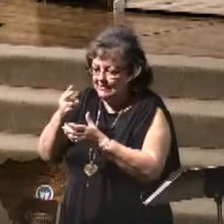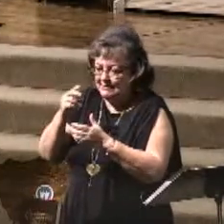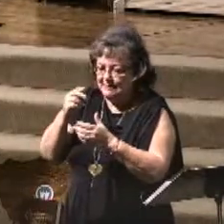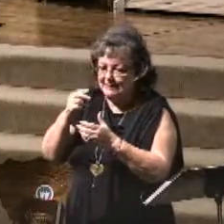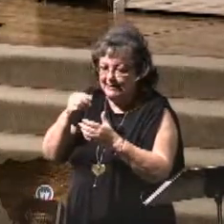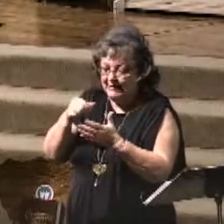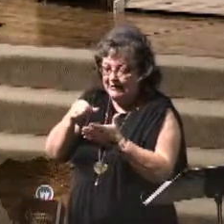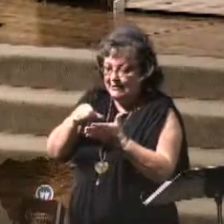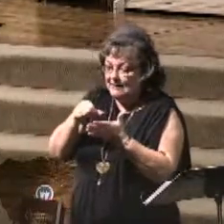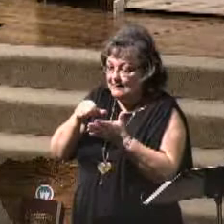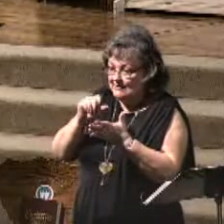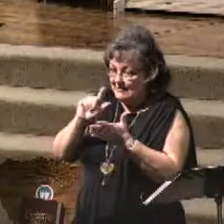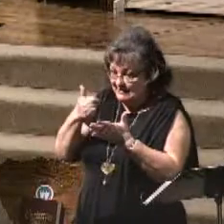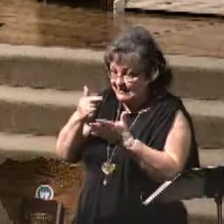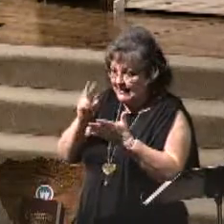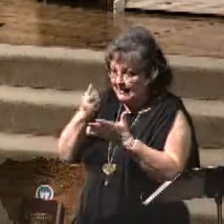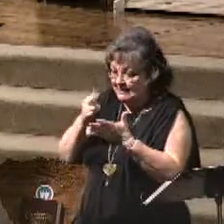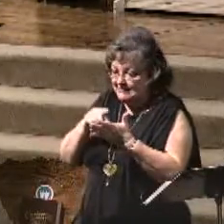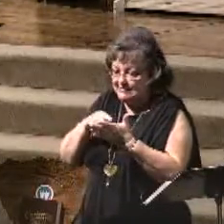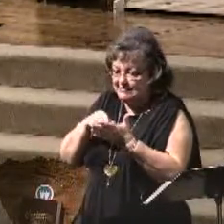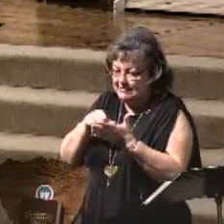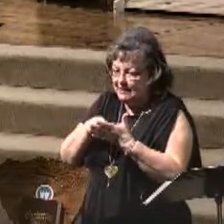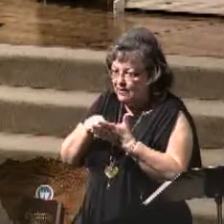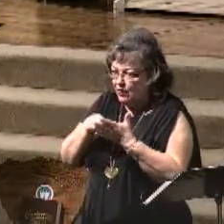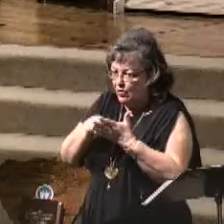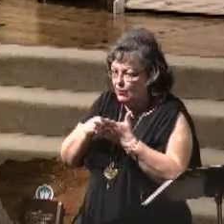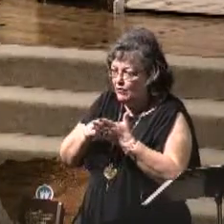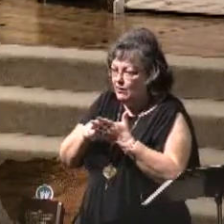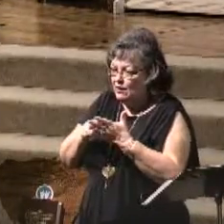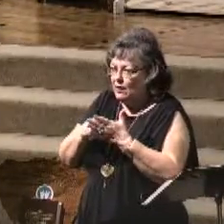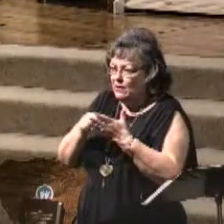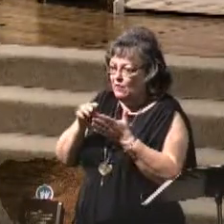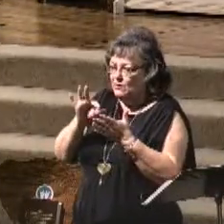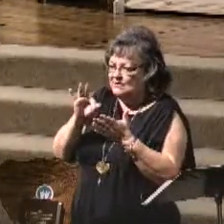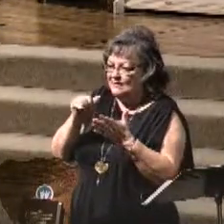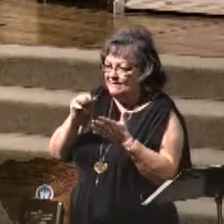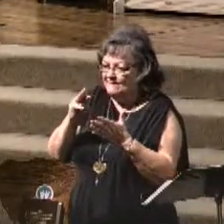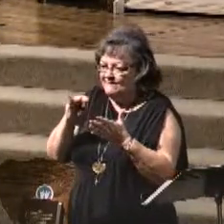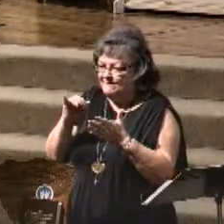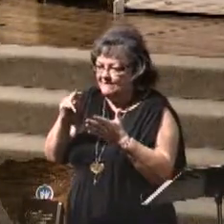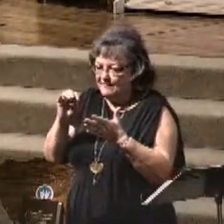And by the way, famine follows war like night follows day.